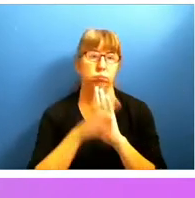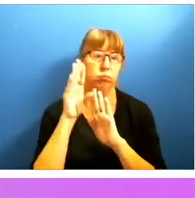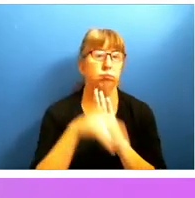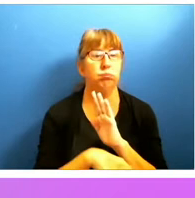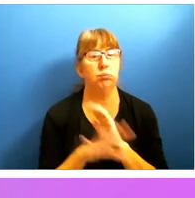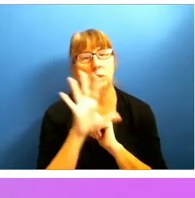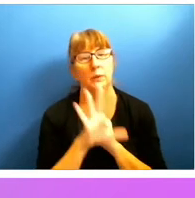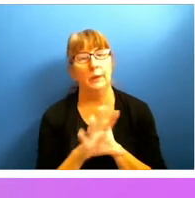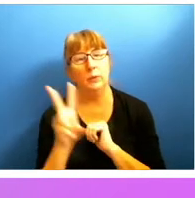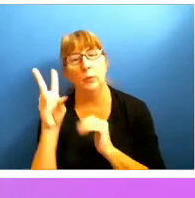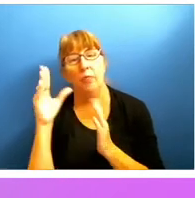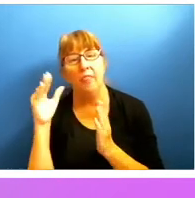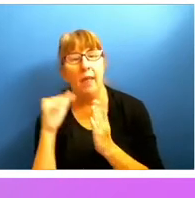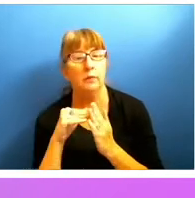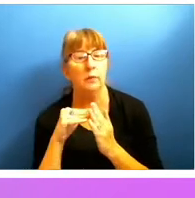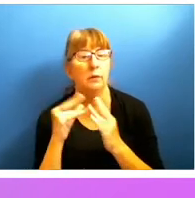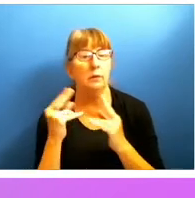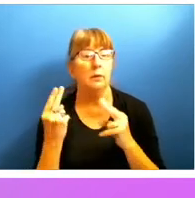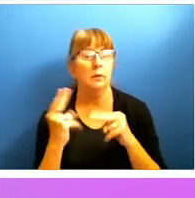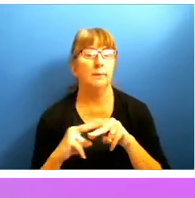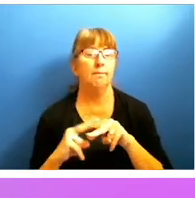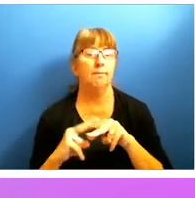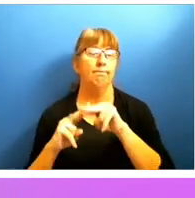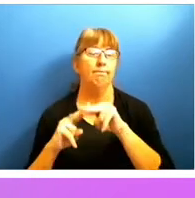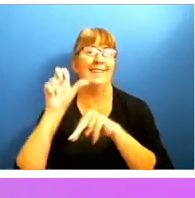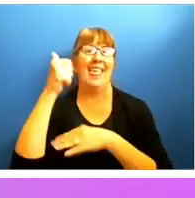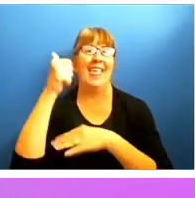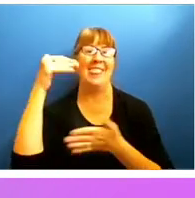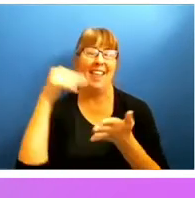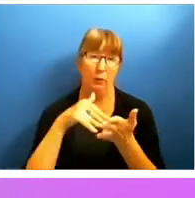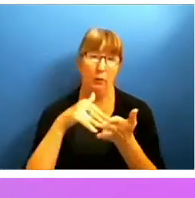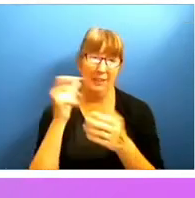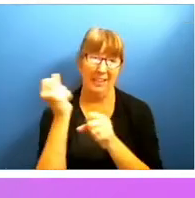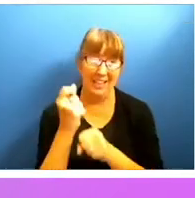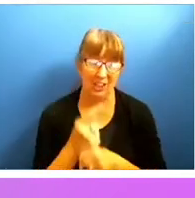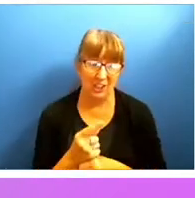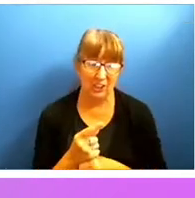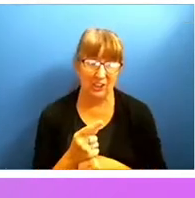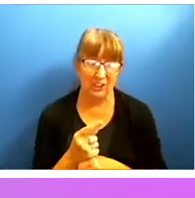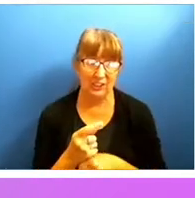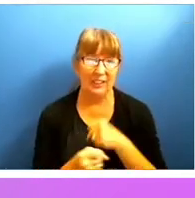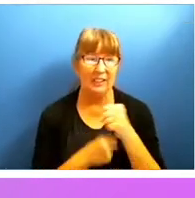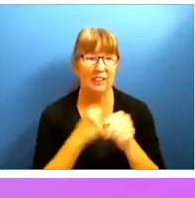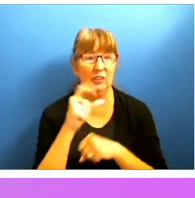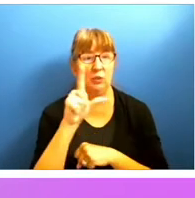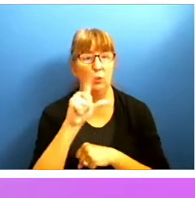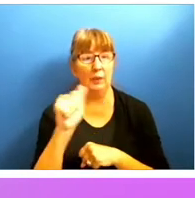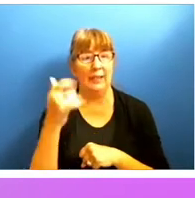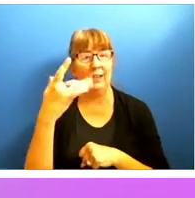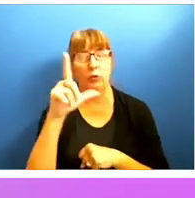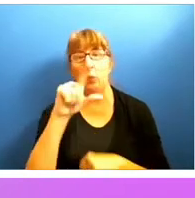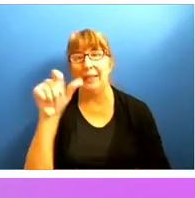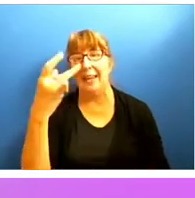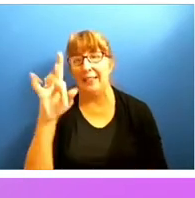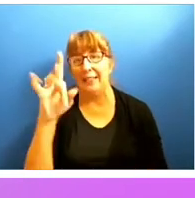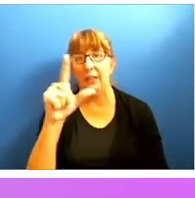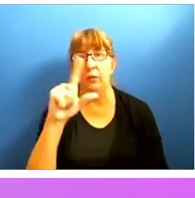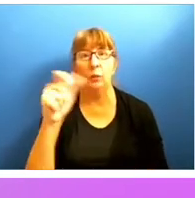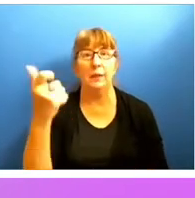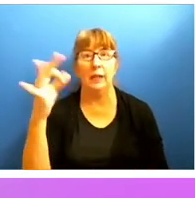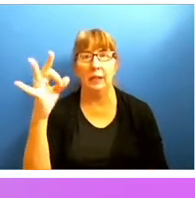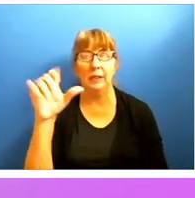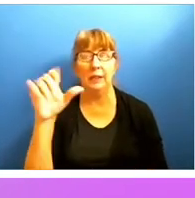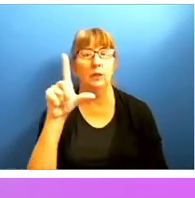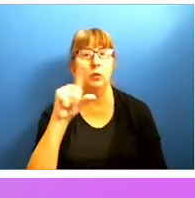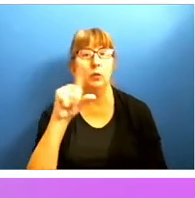then up to in excess of 10,000 a year in 2018, 2019, and 2020. And in